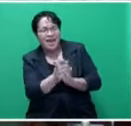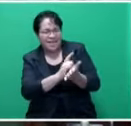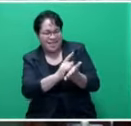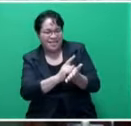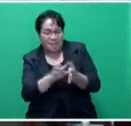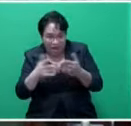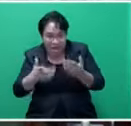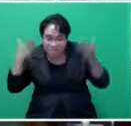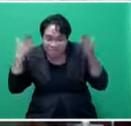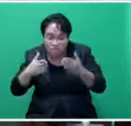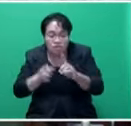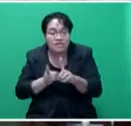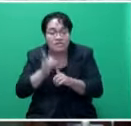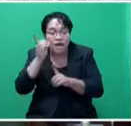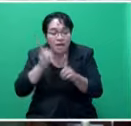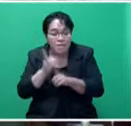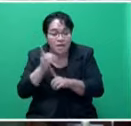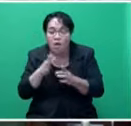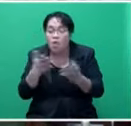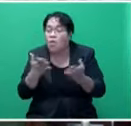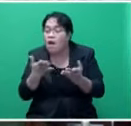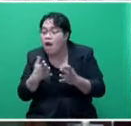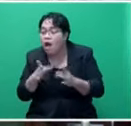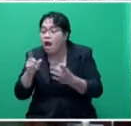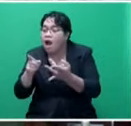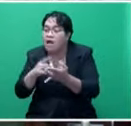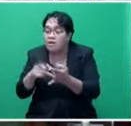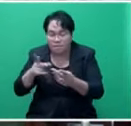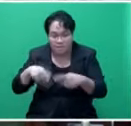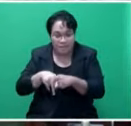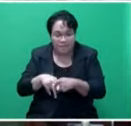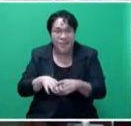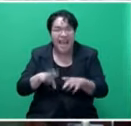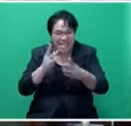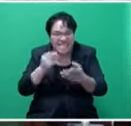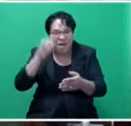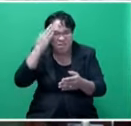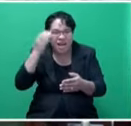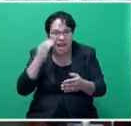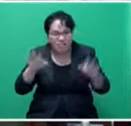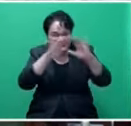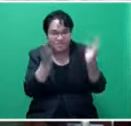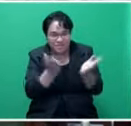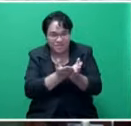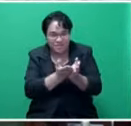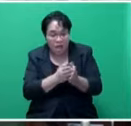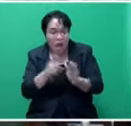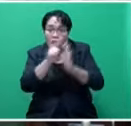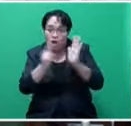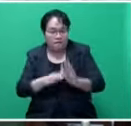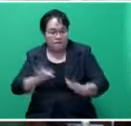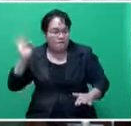but we're now developing a culture of co-location some countries Mr. Speaker sir the law has forced the